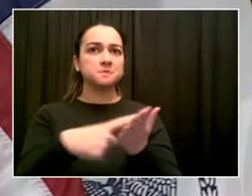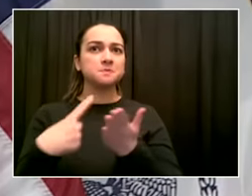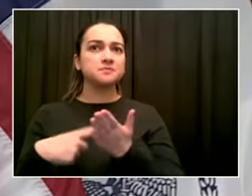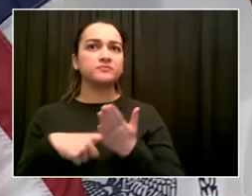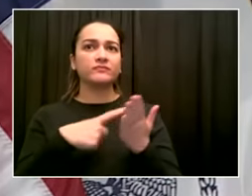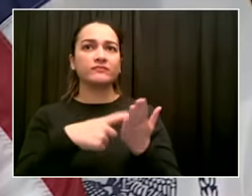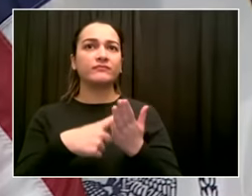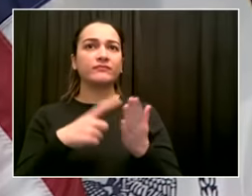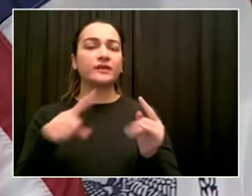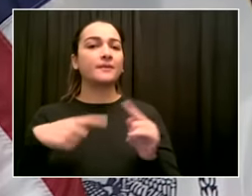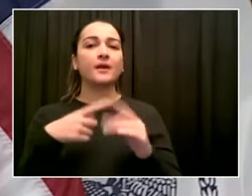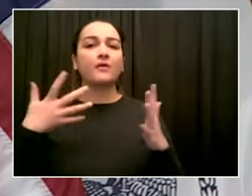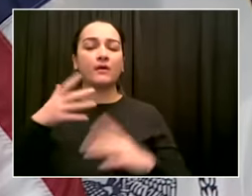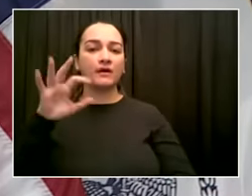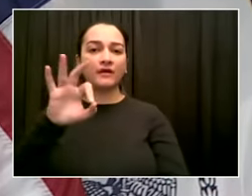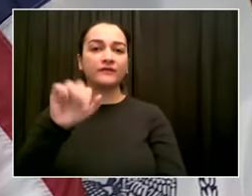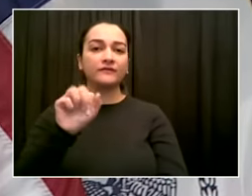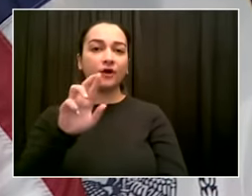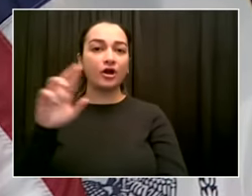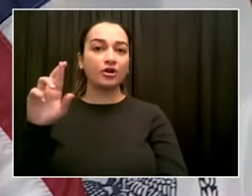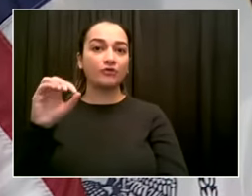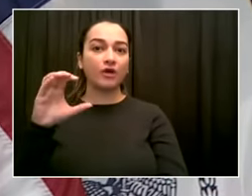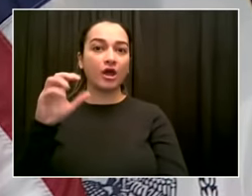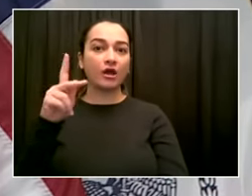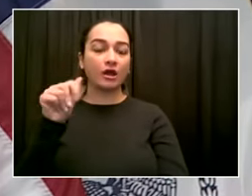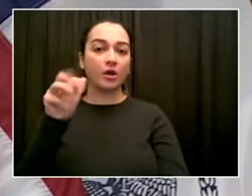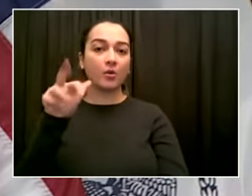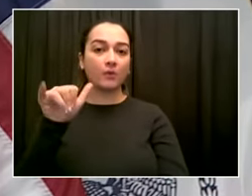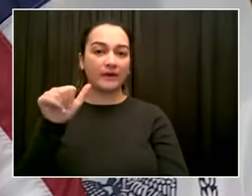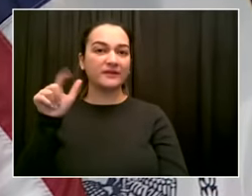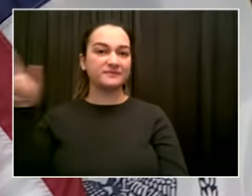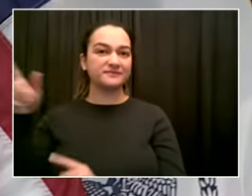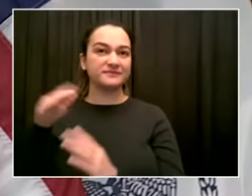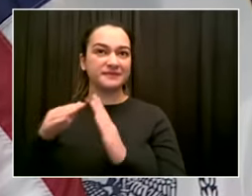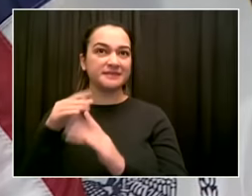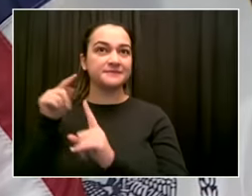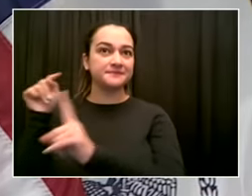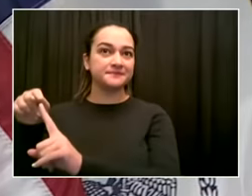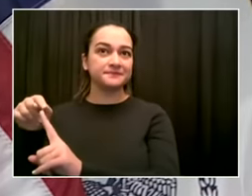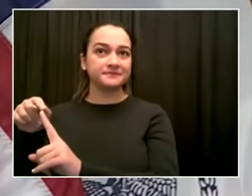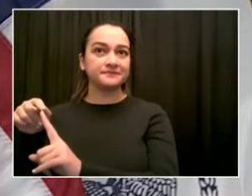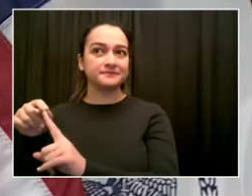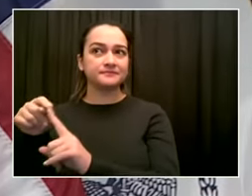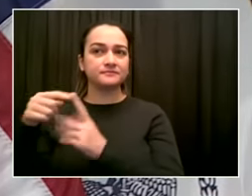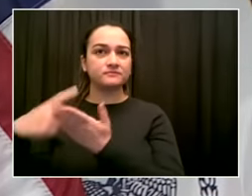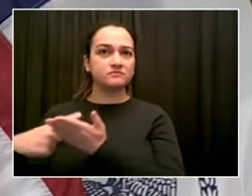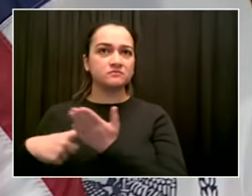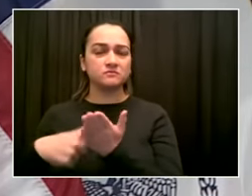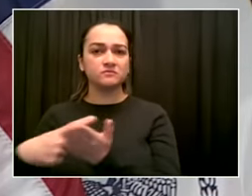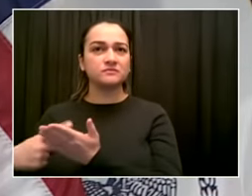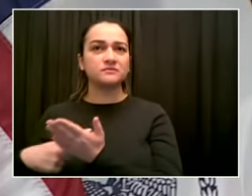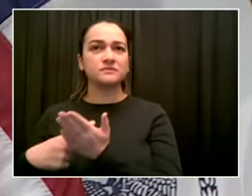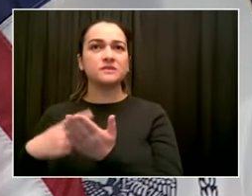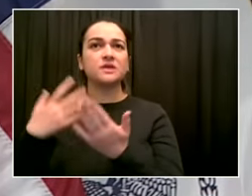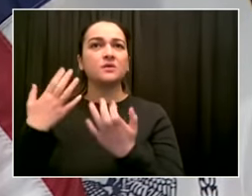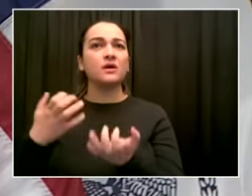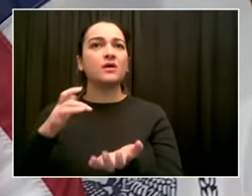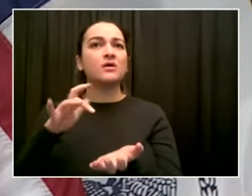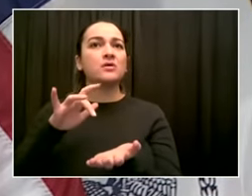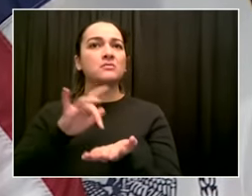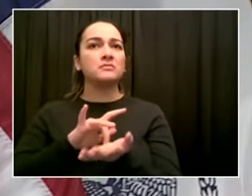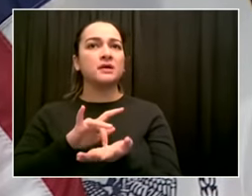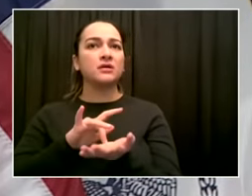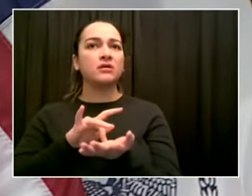the medical center into what the consultant's calling a 15-bed, quote, micro hospital. So I'm wondering what your response to that plan is.